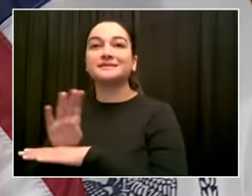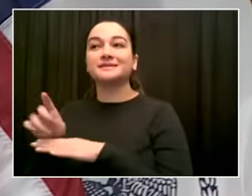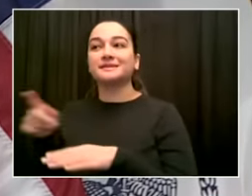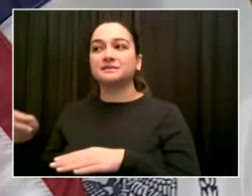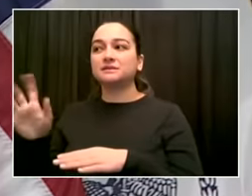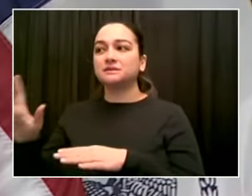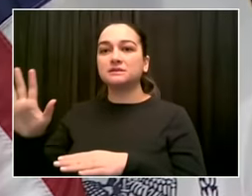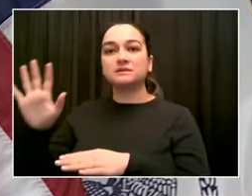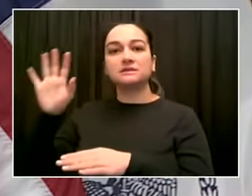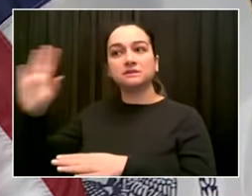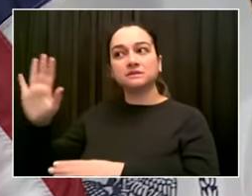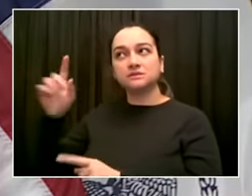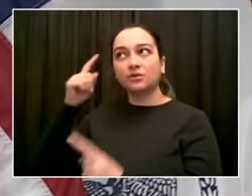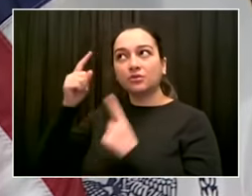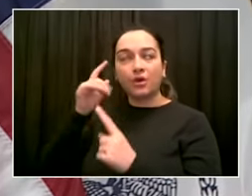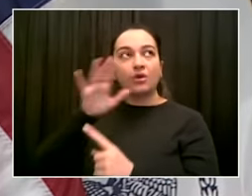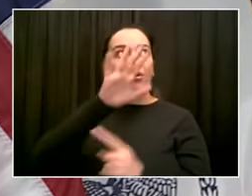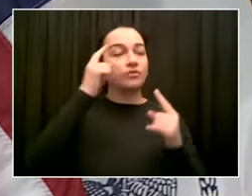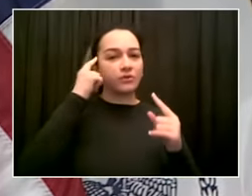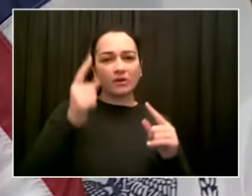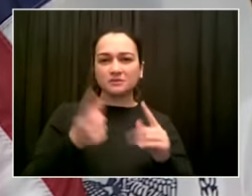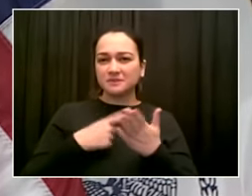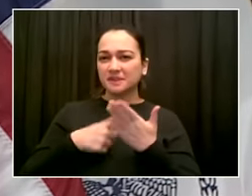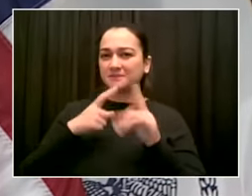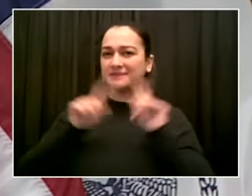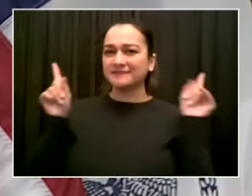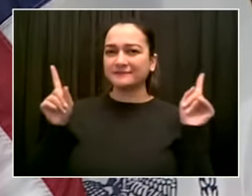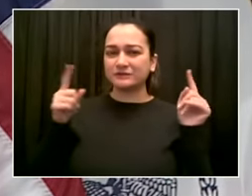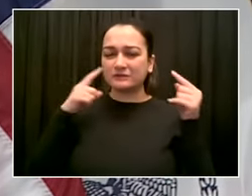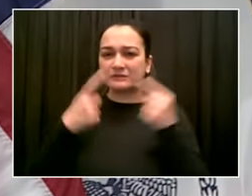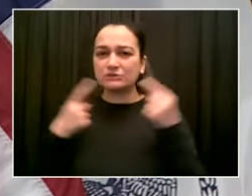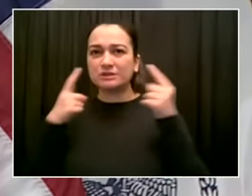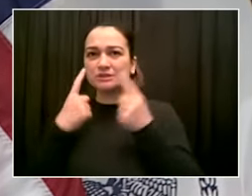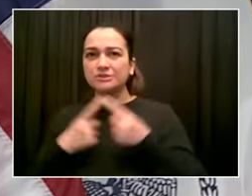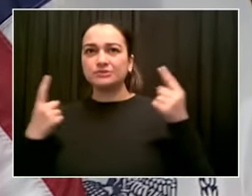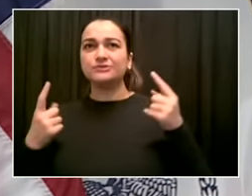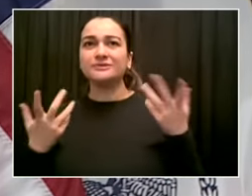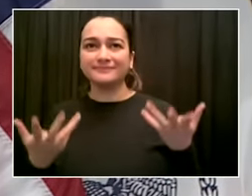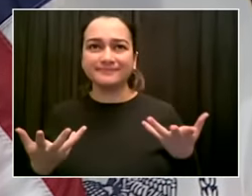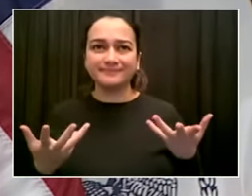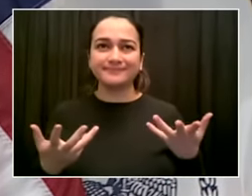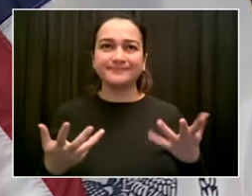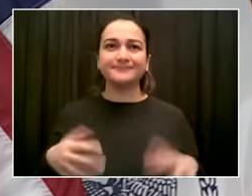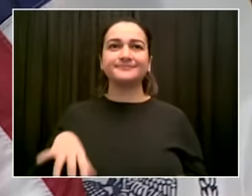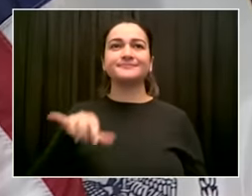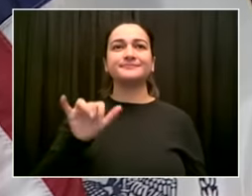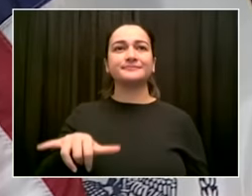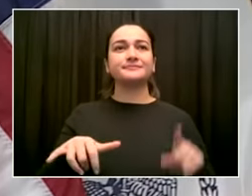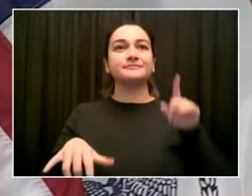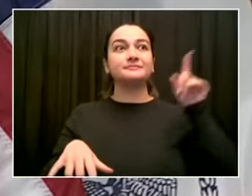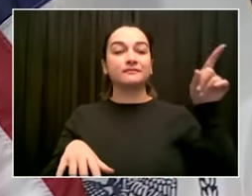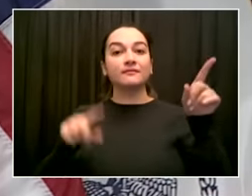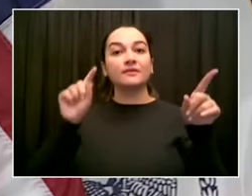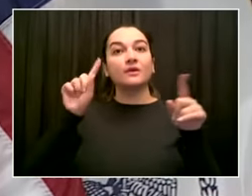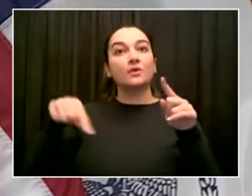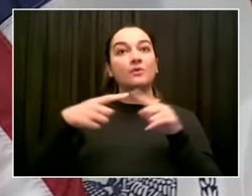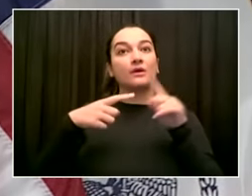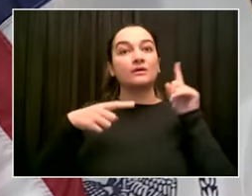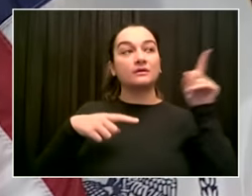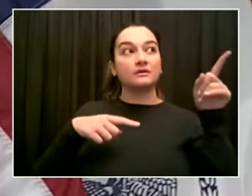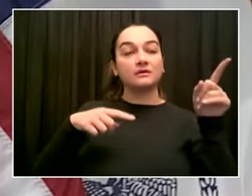I liken it to a Swiss cheese. It was a contract that was very friendly to Verizon and they theoretically made